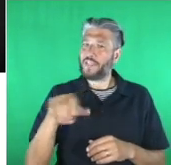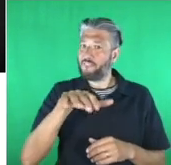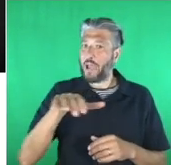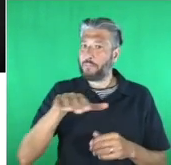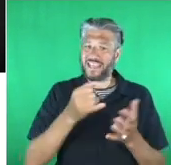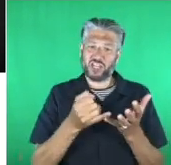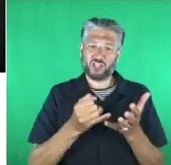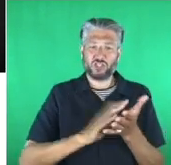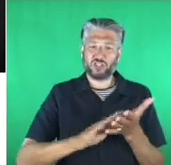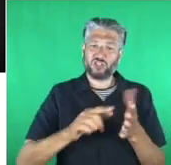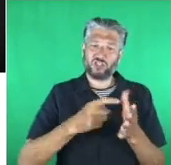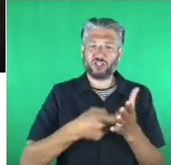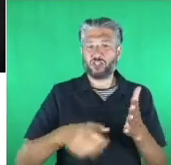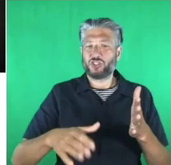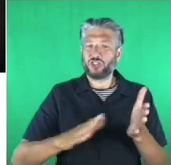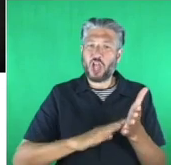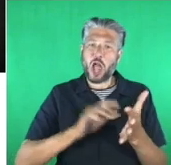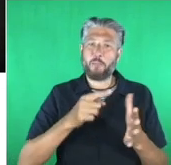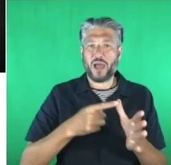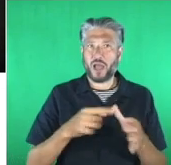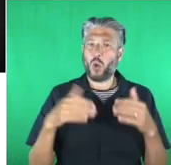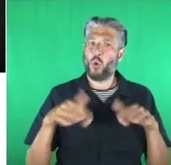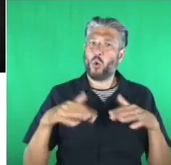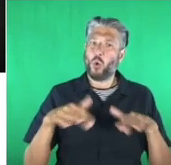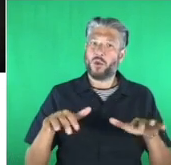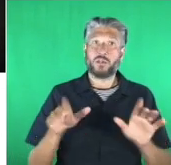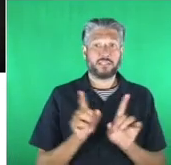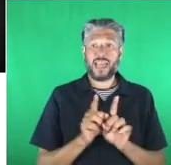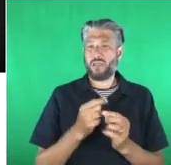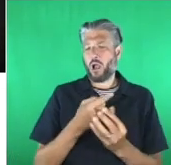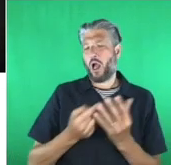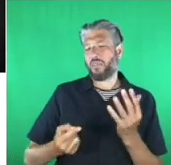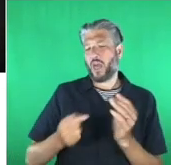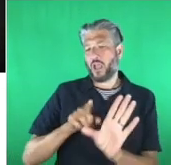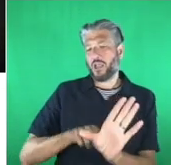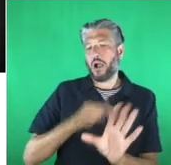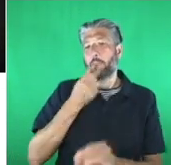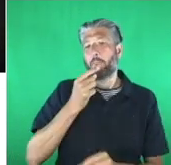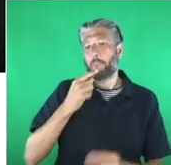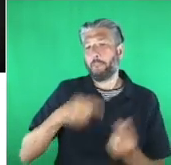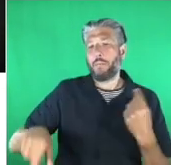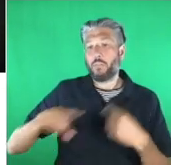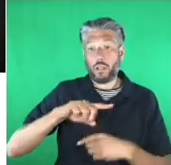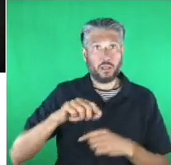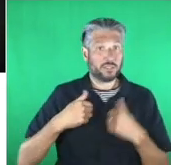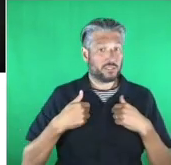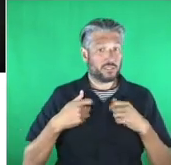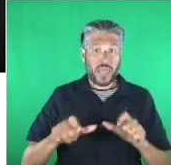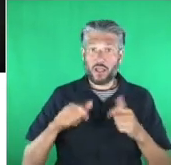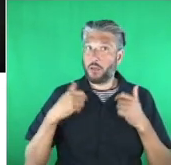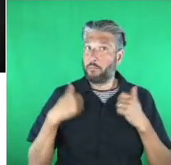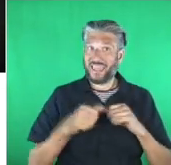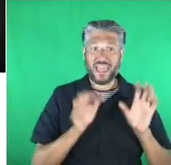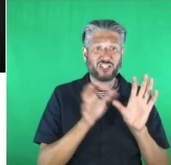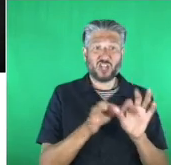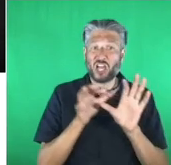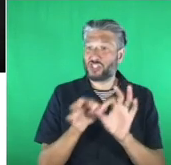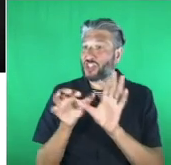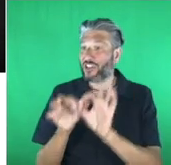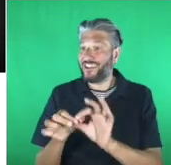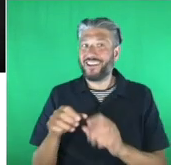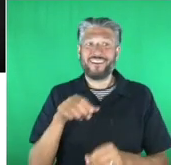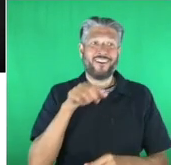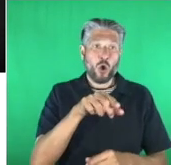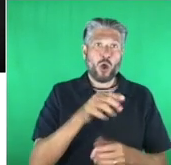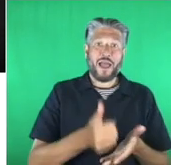of the young people that we just spoke about i'm still in touch with them they still reach out to me to offer me advice and information